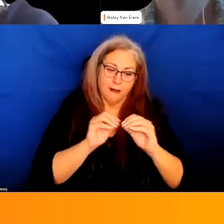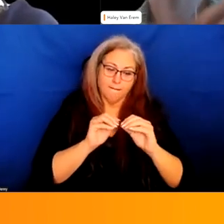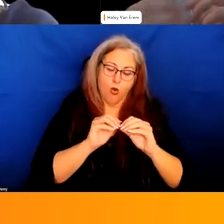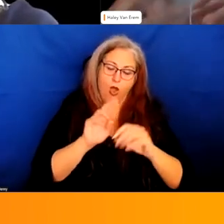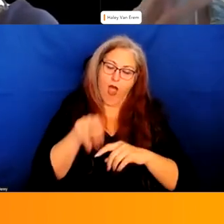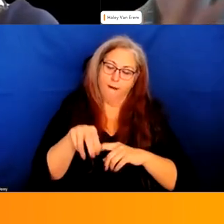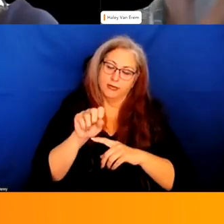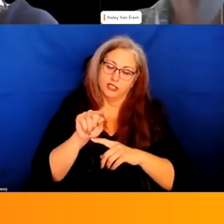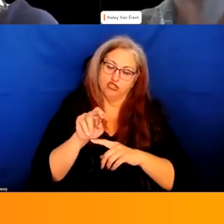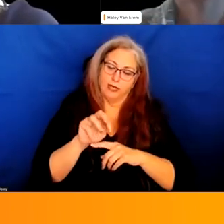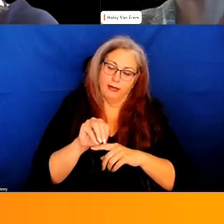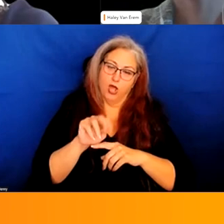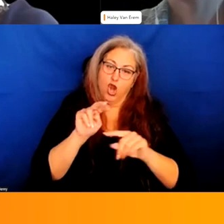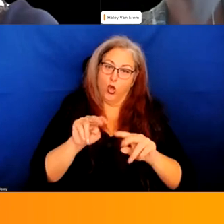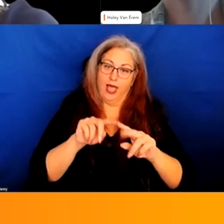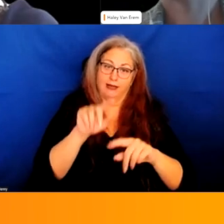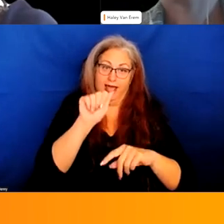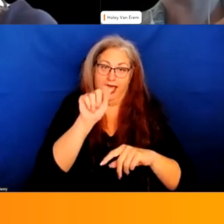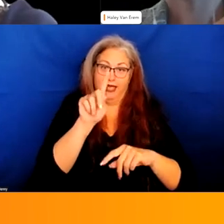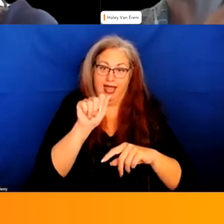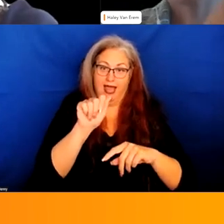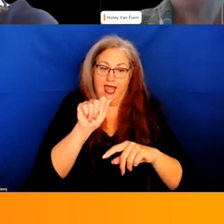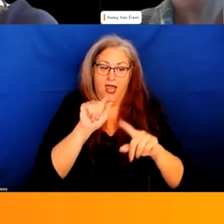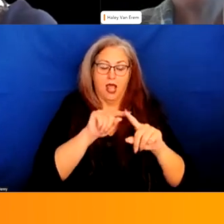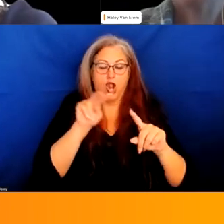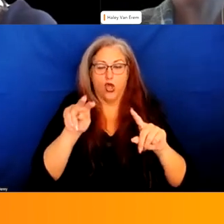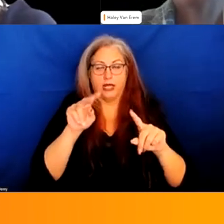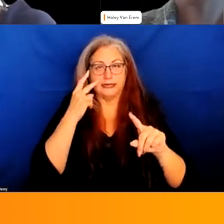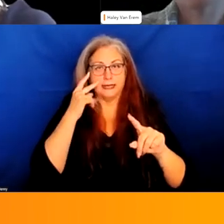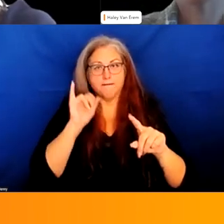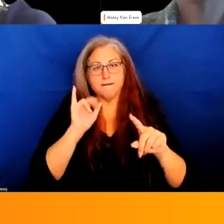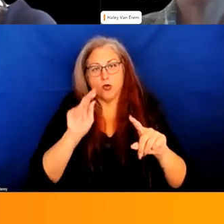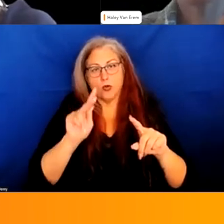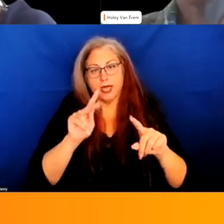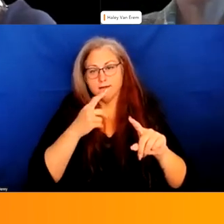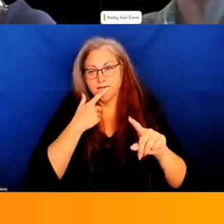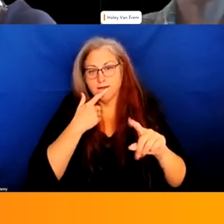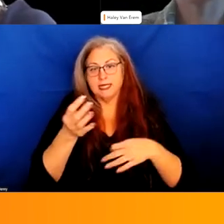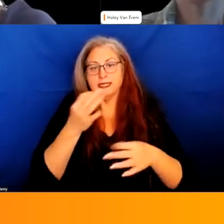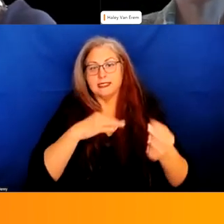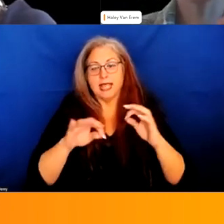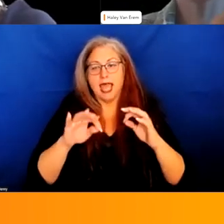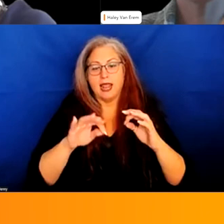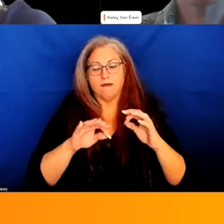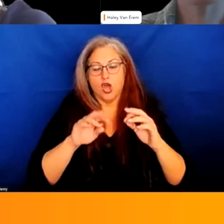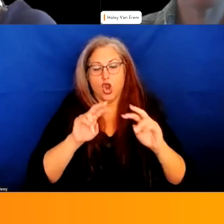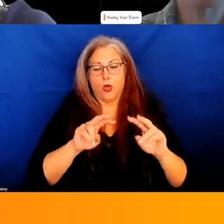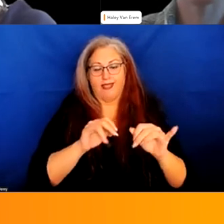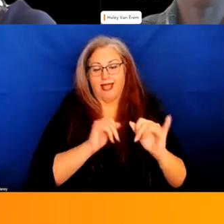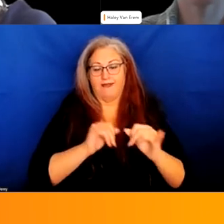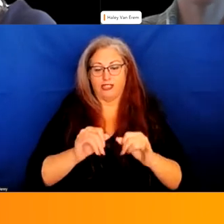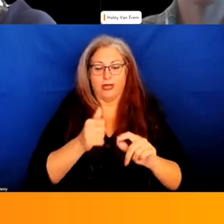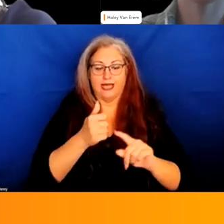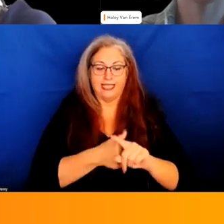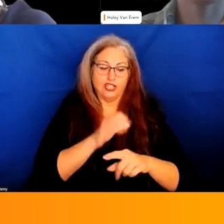you know looking at the ada and looking at okay rather than thinking on an individual case by